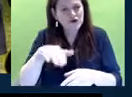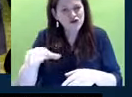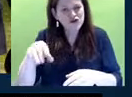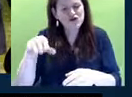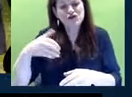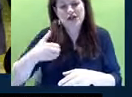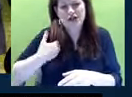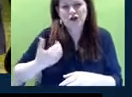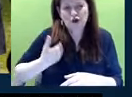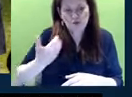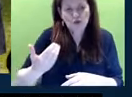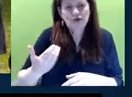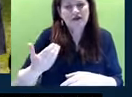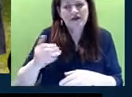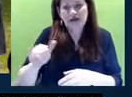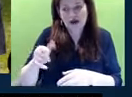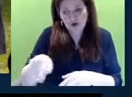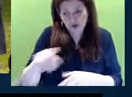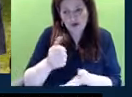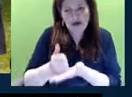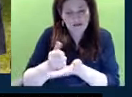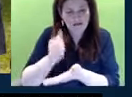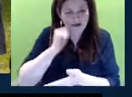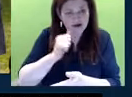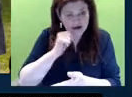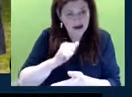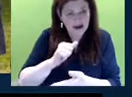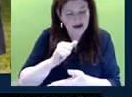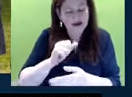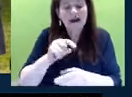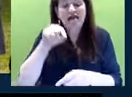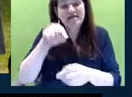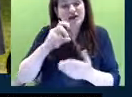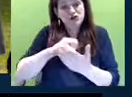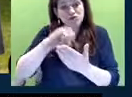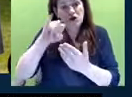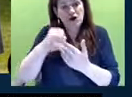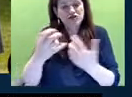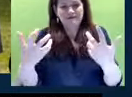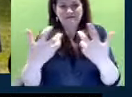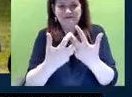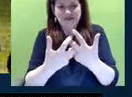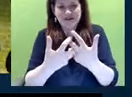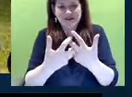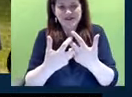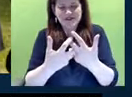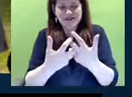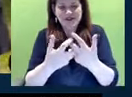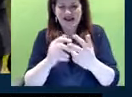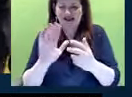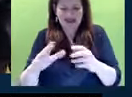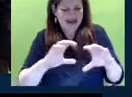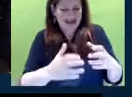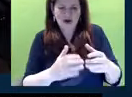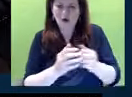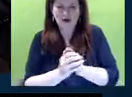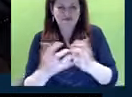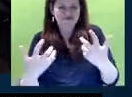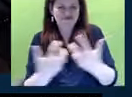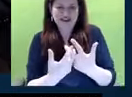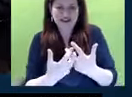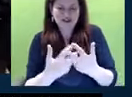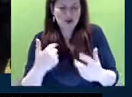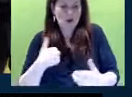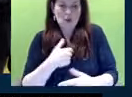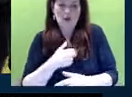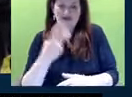youth that you help every day, and this project fits right in there in that category. We've